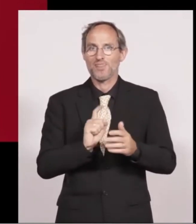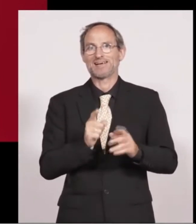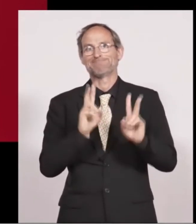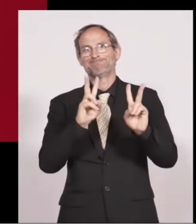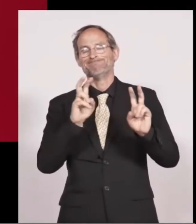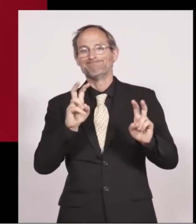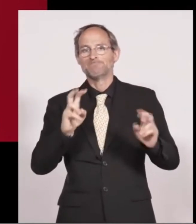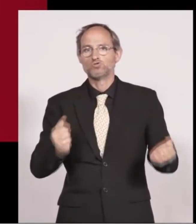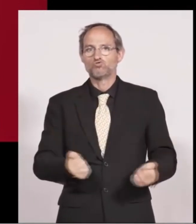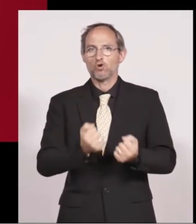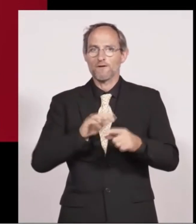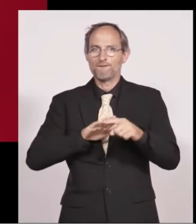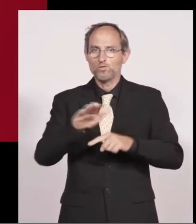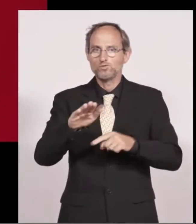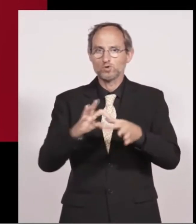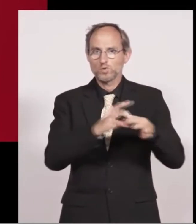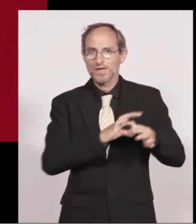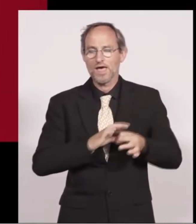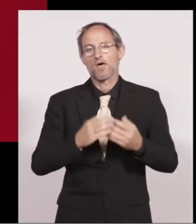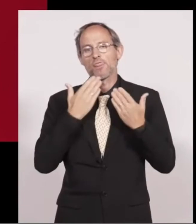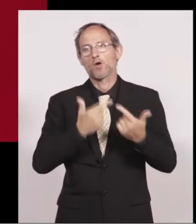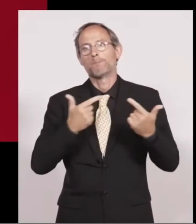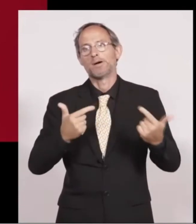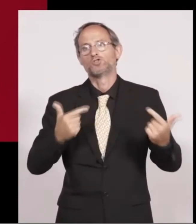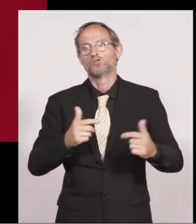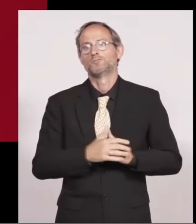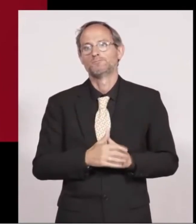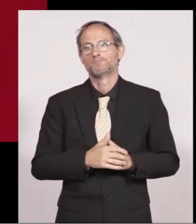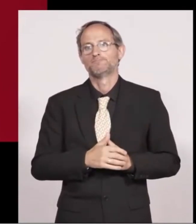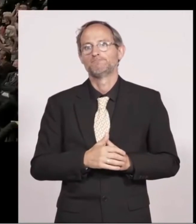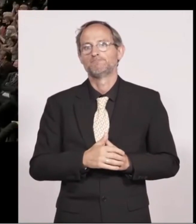together thank you very much fill me for the mic